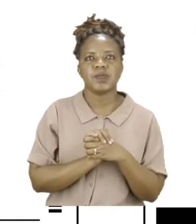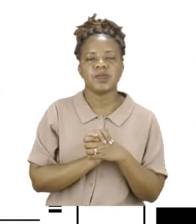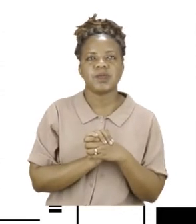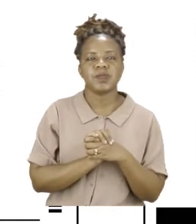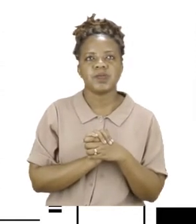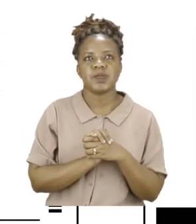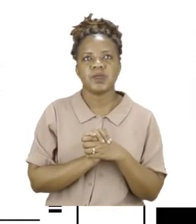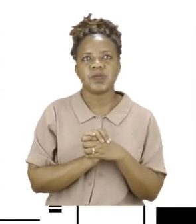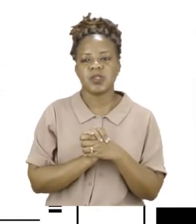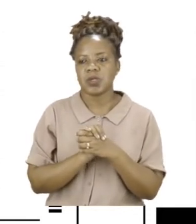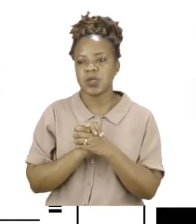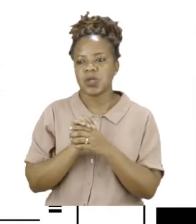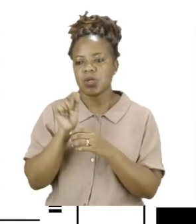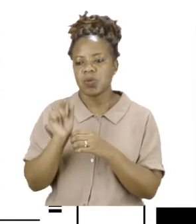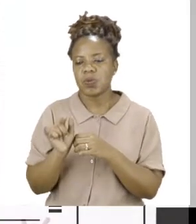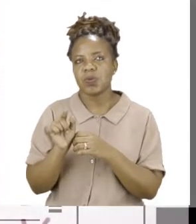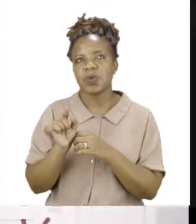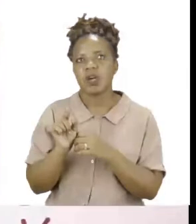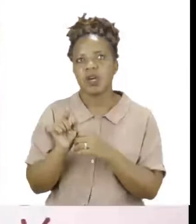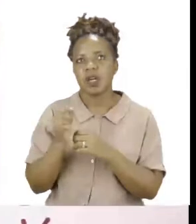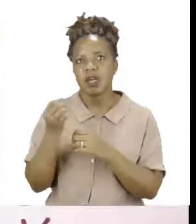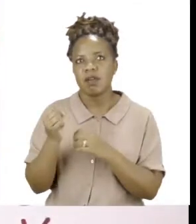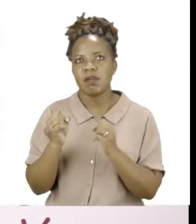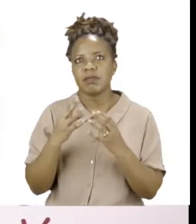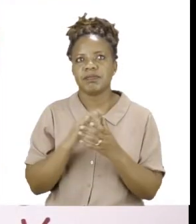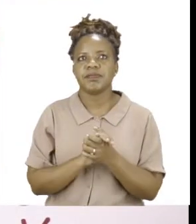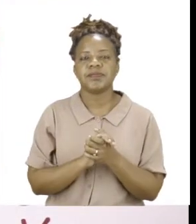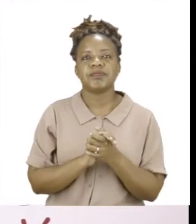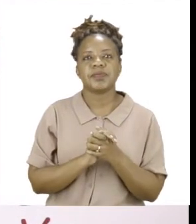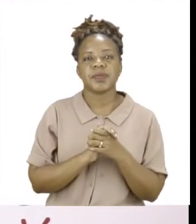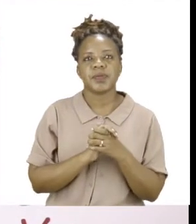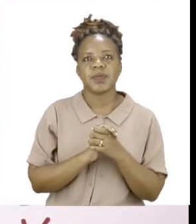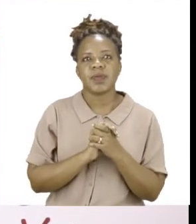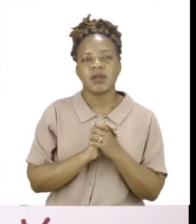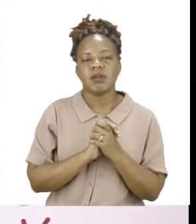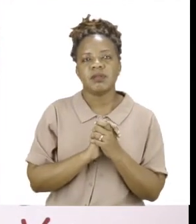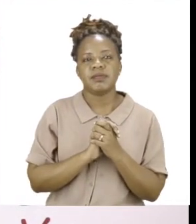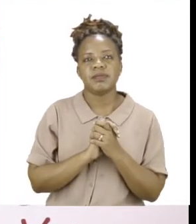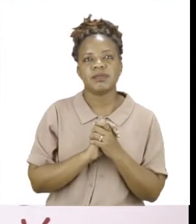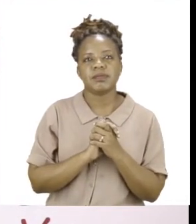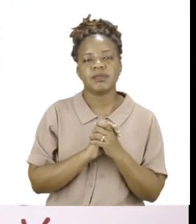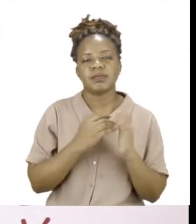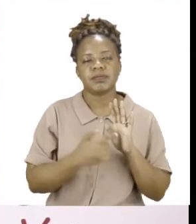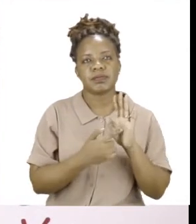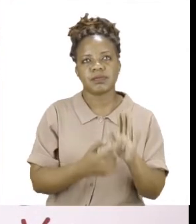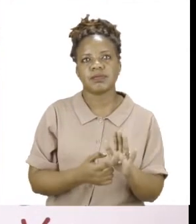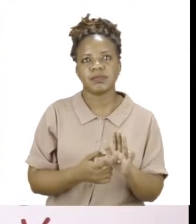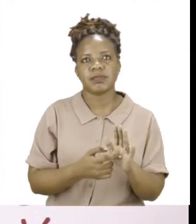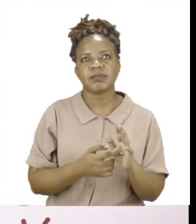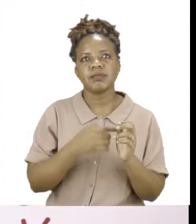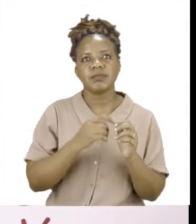Now I have already done it on the board and I would like you to please follow me as we go. As you can see, we have the first